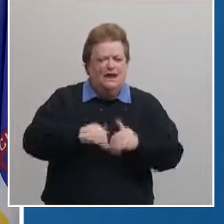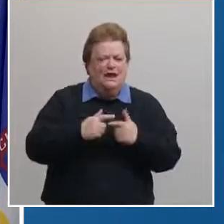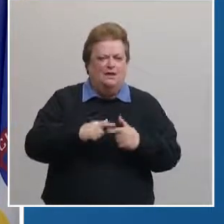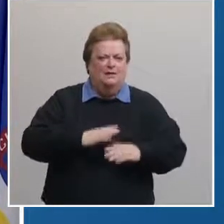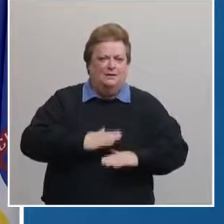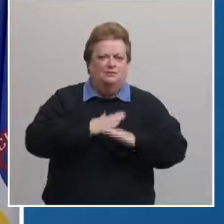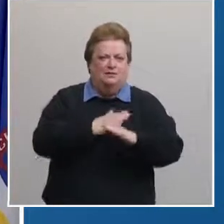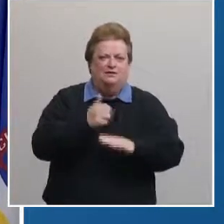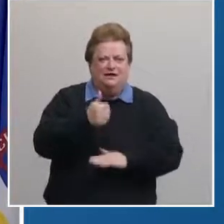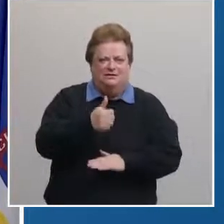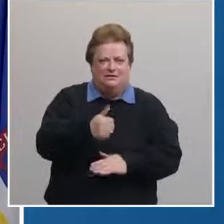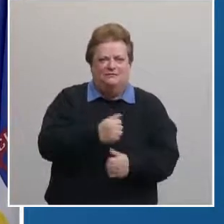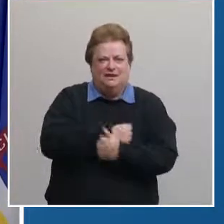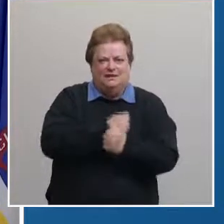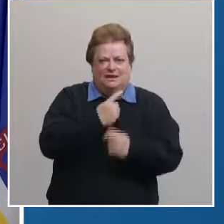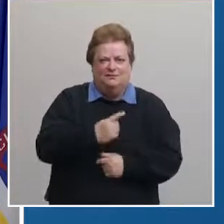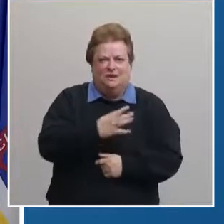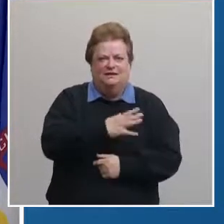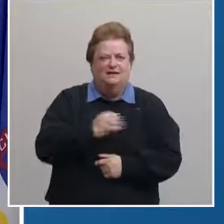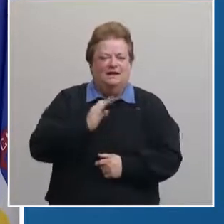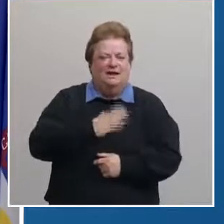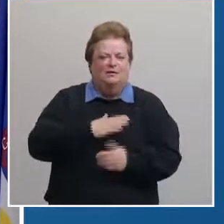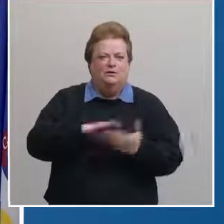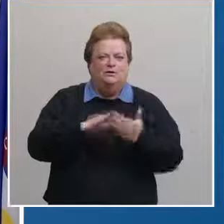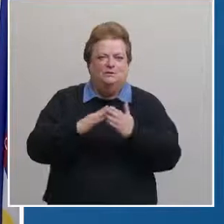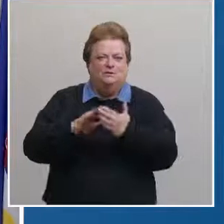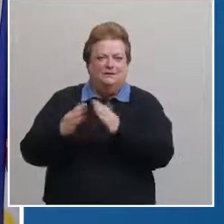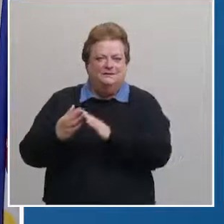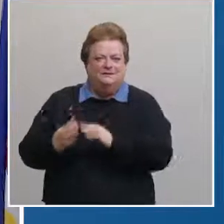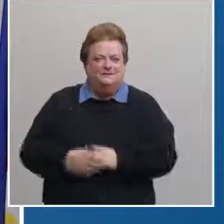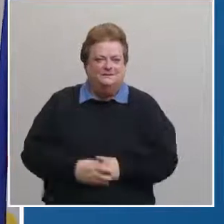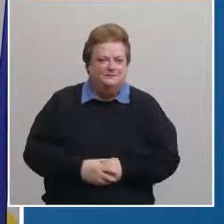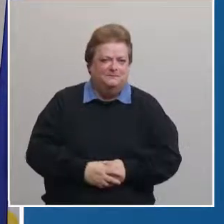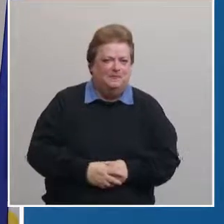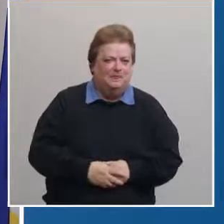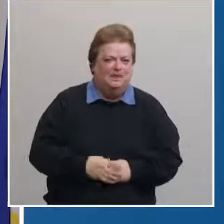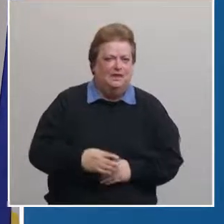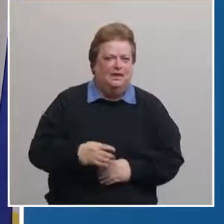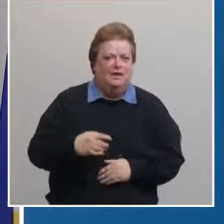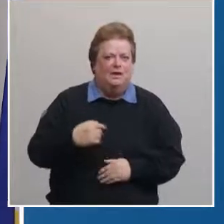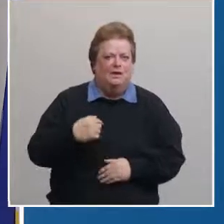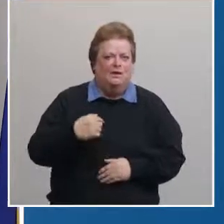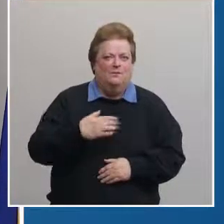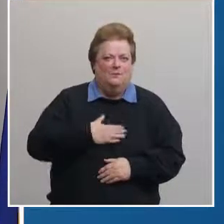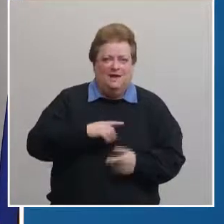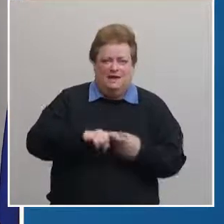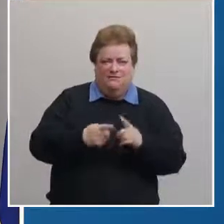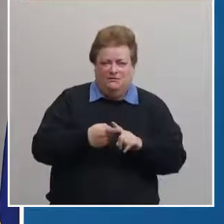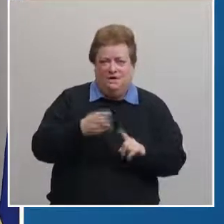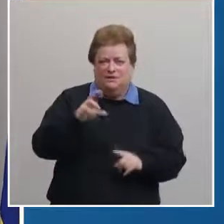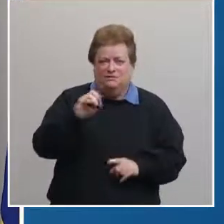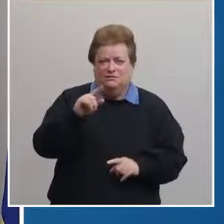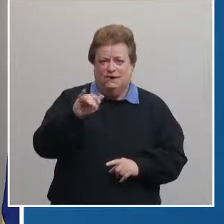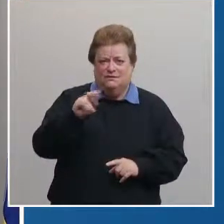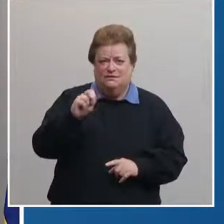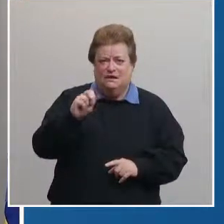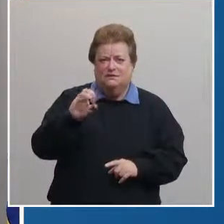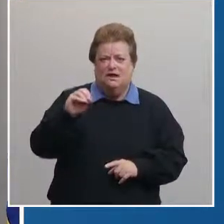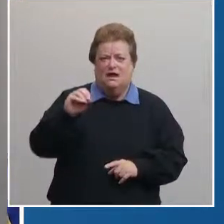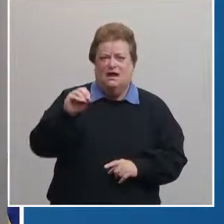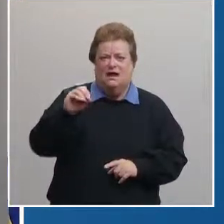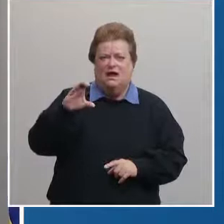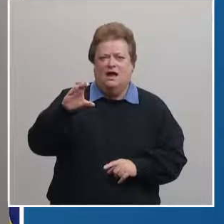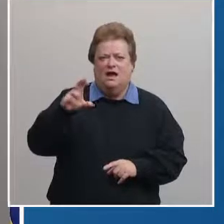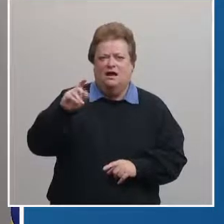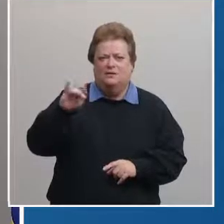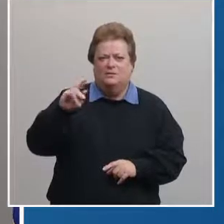yourself your loved ones and our community so my friend Roxanne is an occupational therapist who works at Madonna